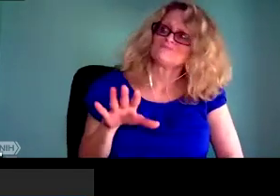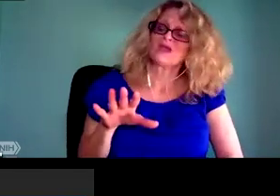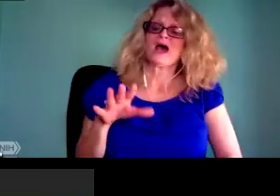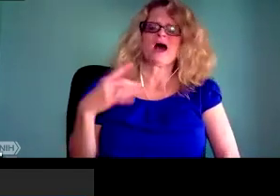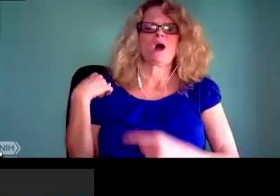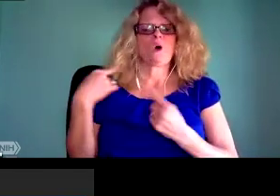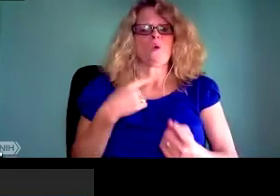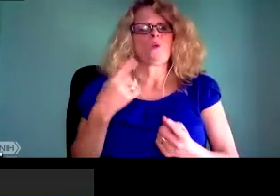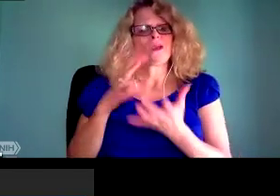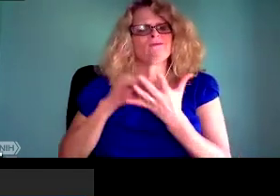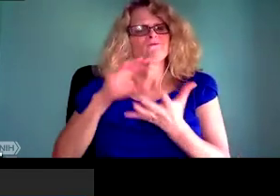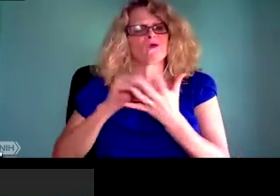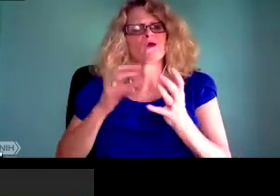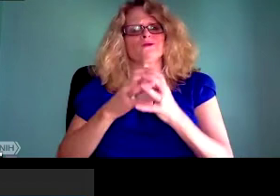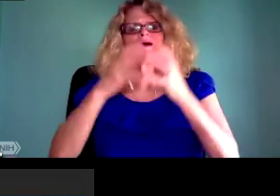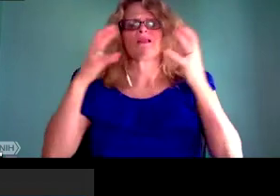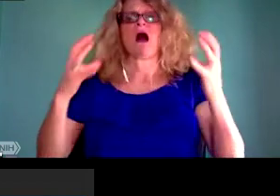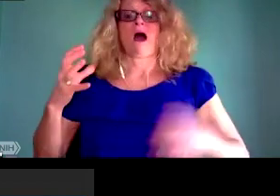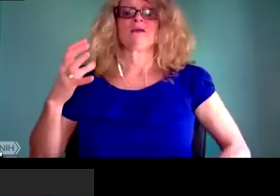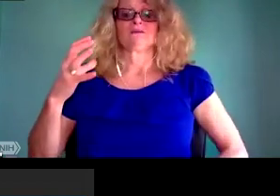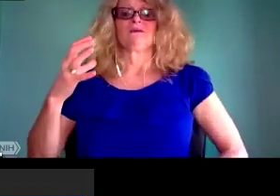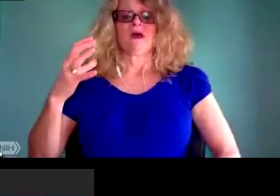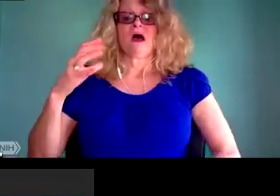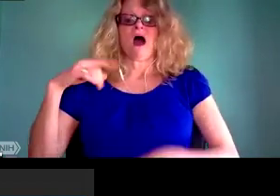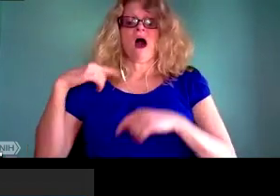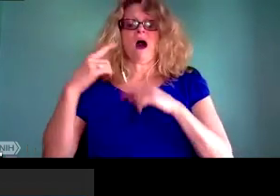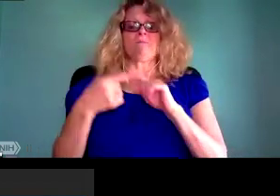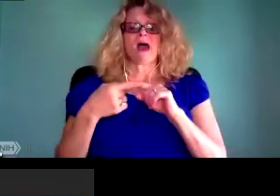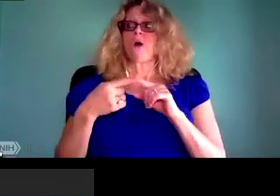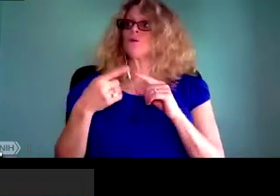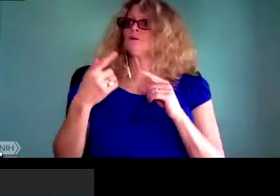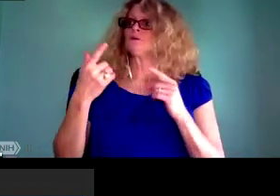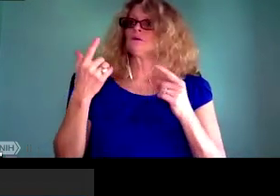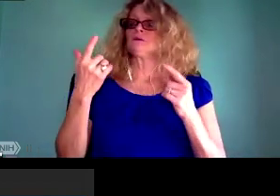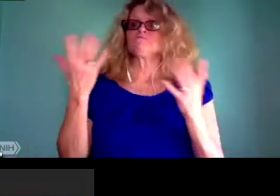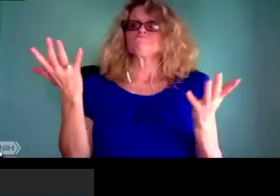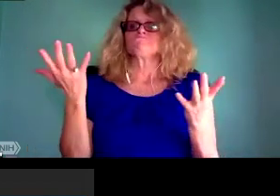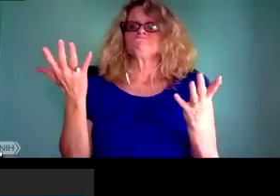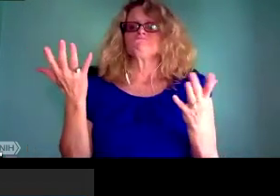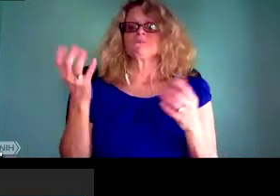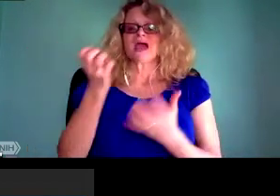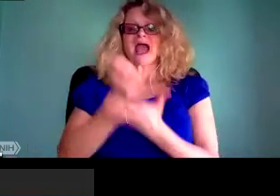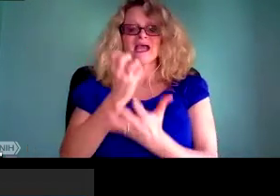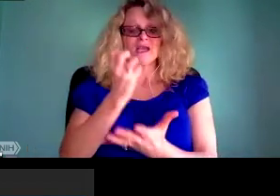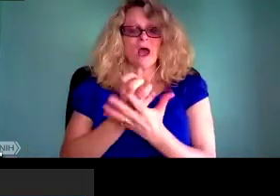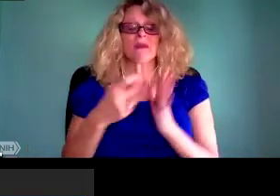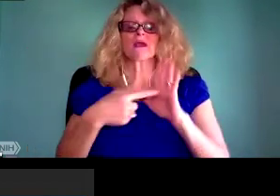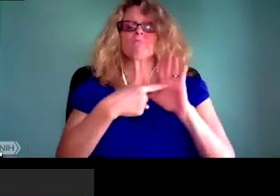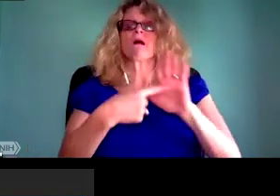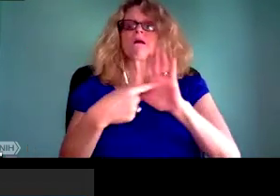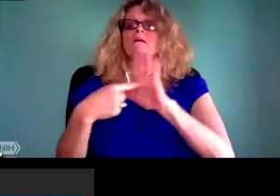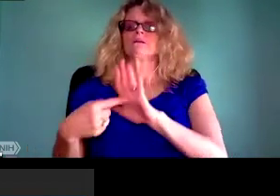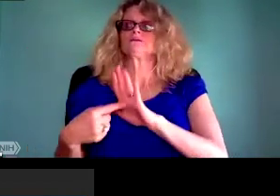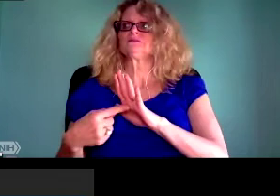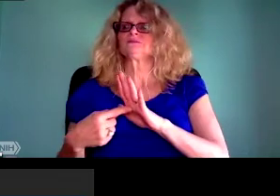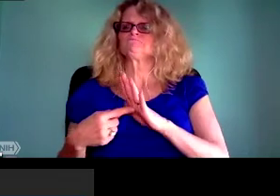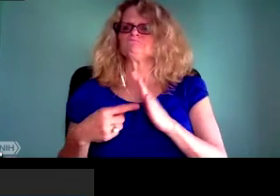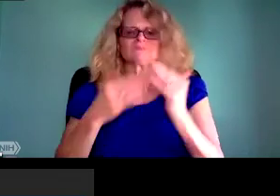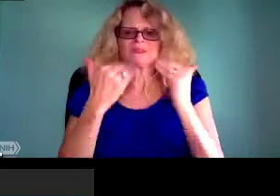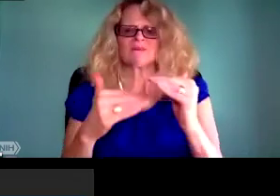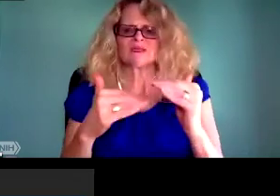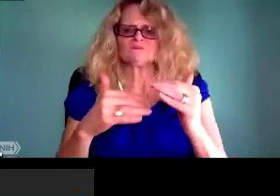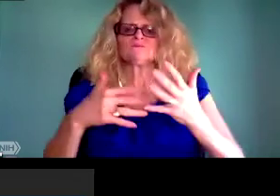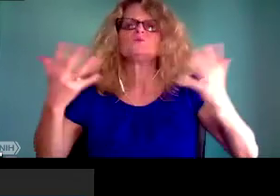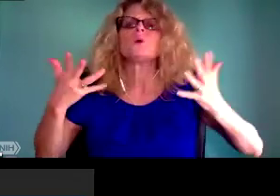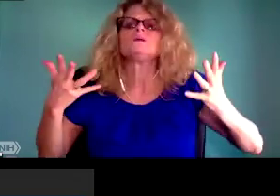human rights and civil rights. These are the kinds of questions that I think we are grappling with right now. We see more and more